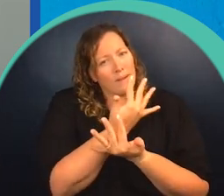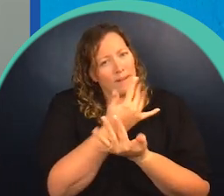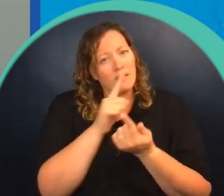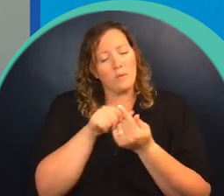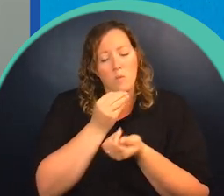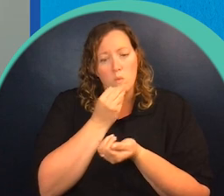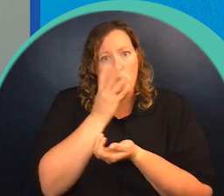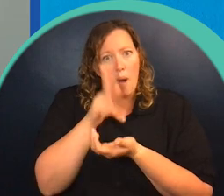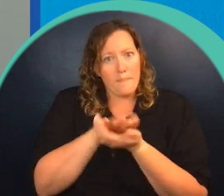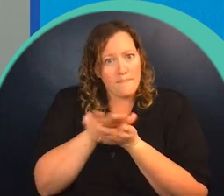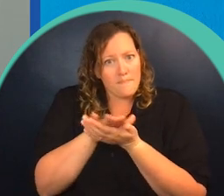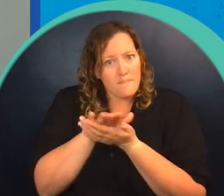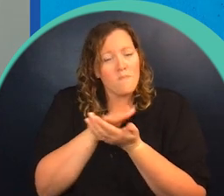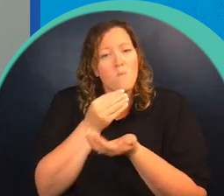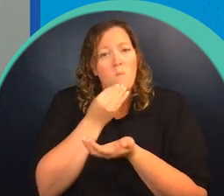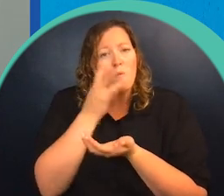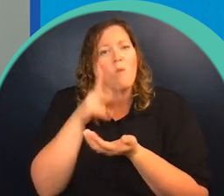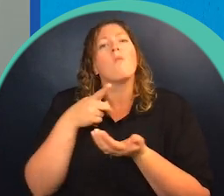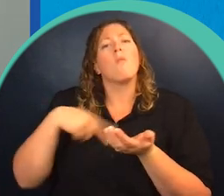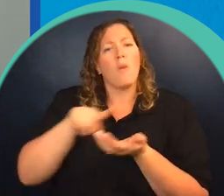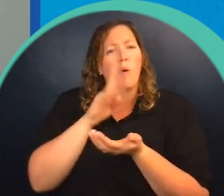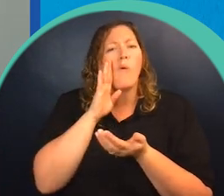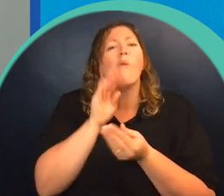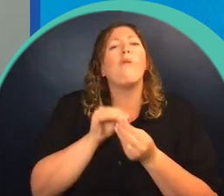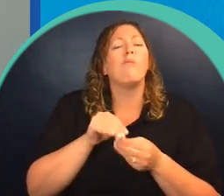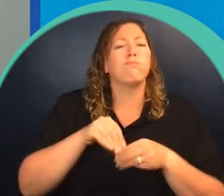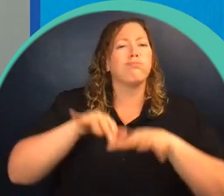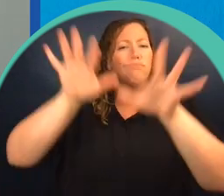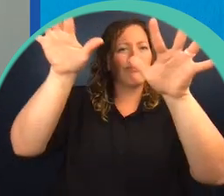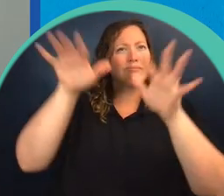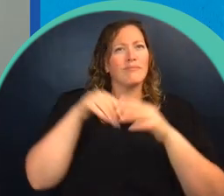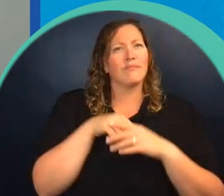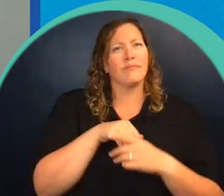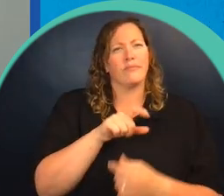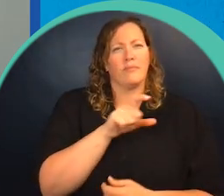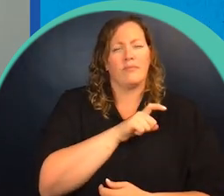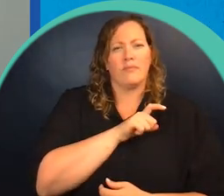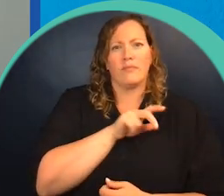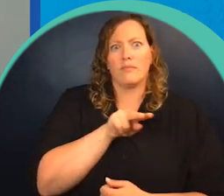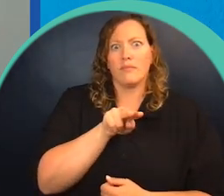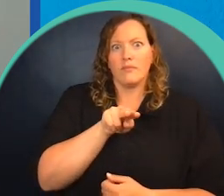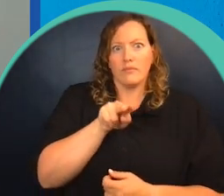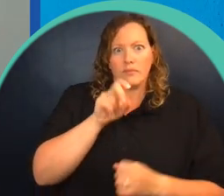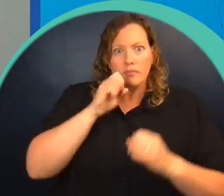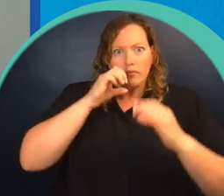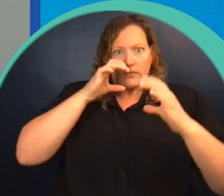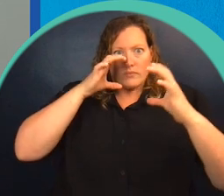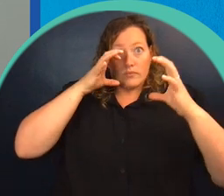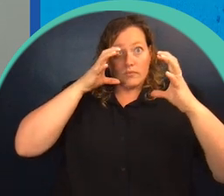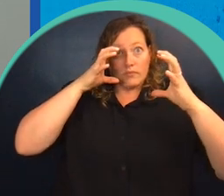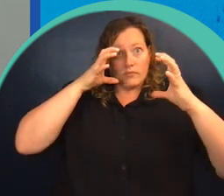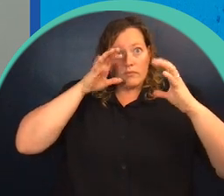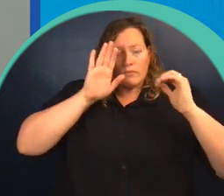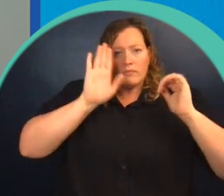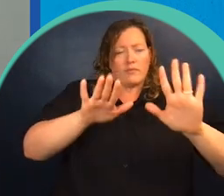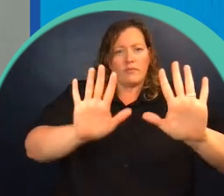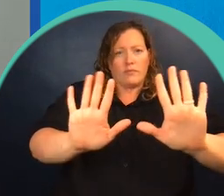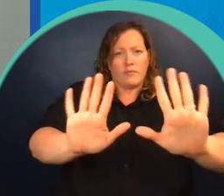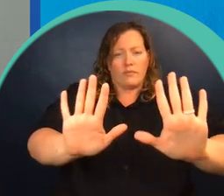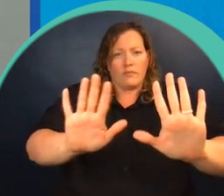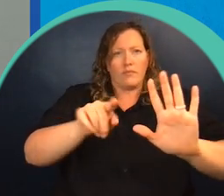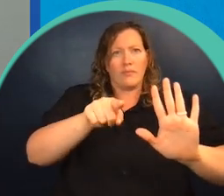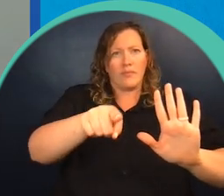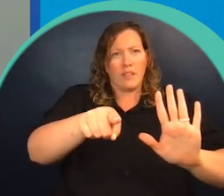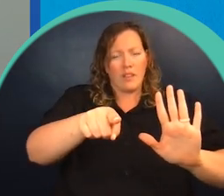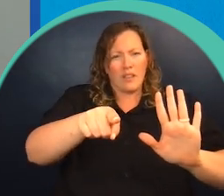I explained that we had to warm up all of our bats before we let them go. The police officer's eyes grew larger and